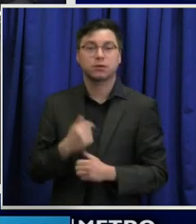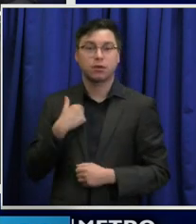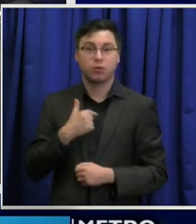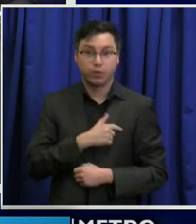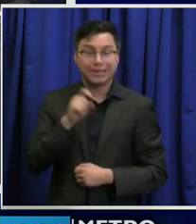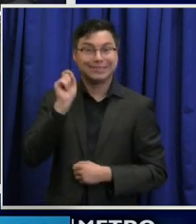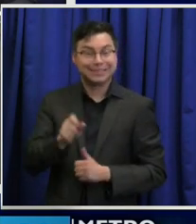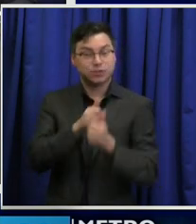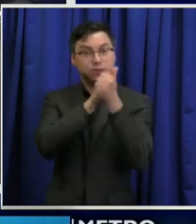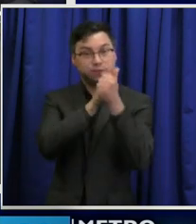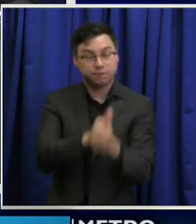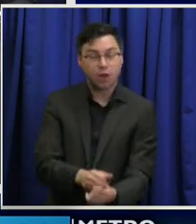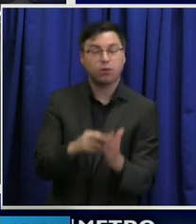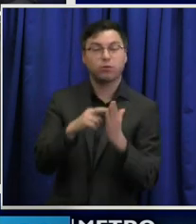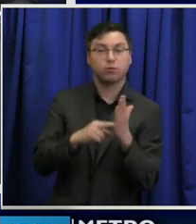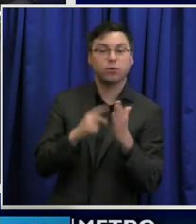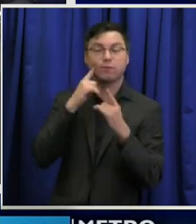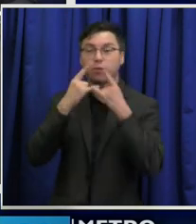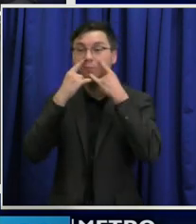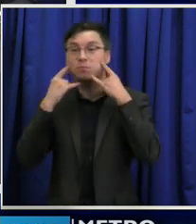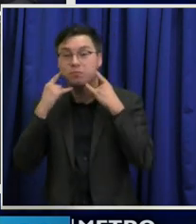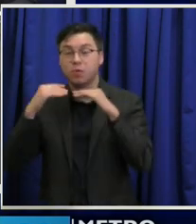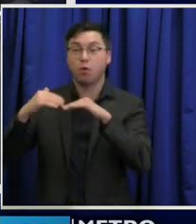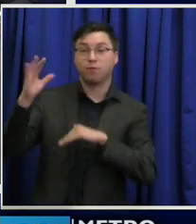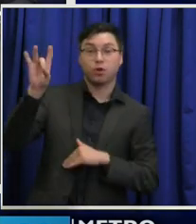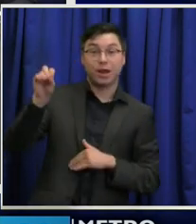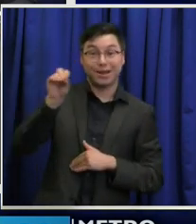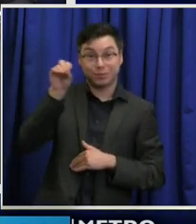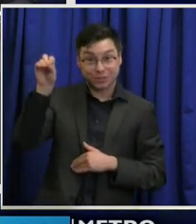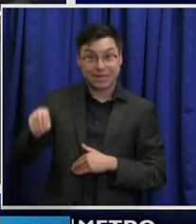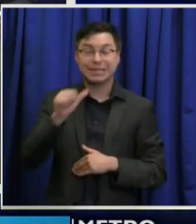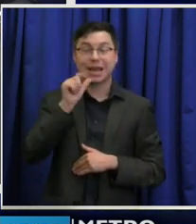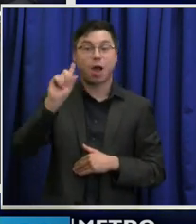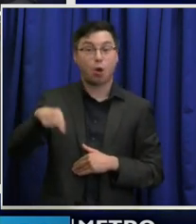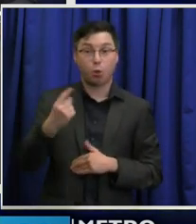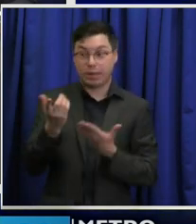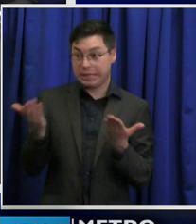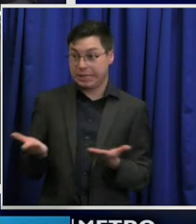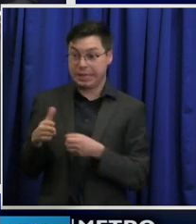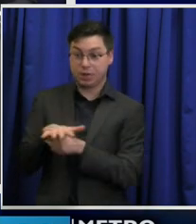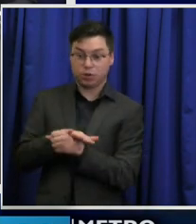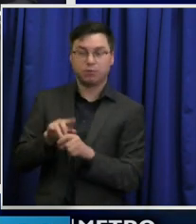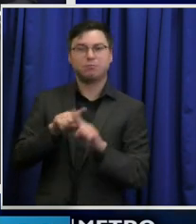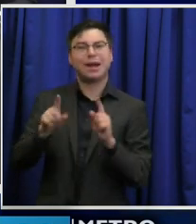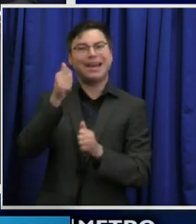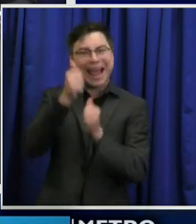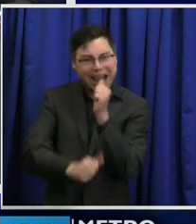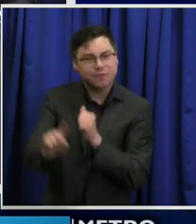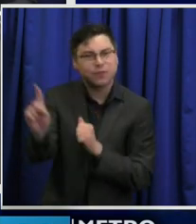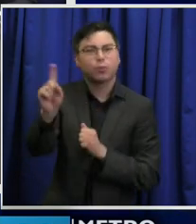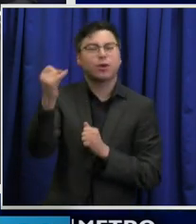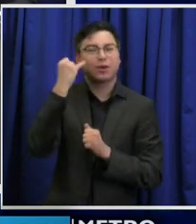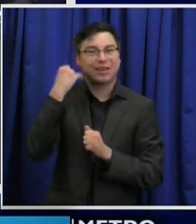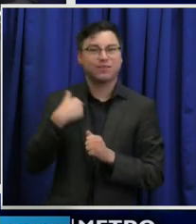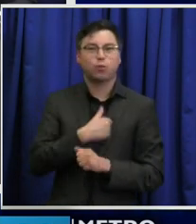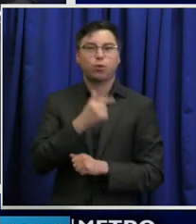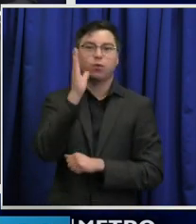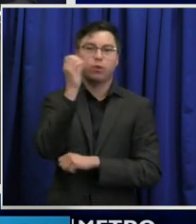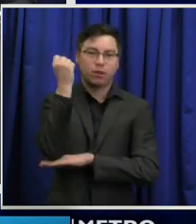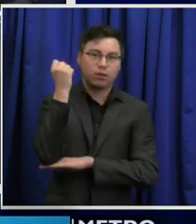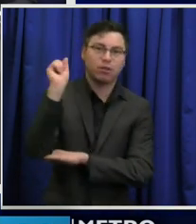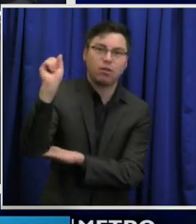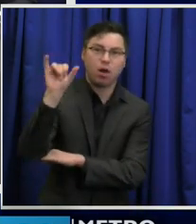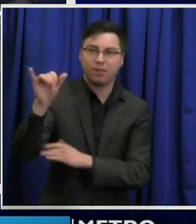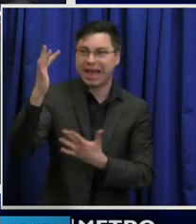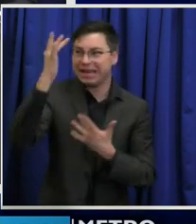compliance up over 80%, not only here in Davidson County, but everywhere, frankly, if we're going to push back on a